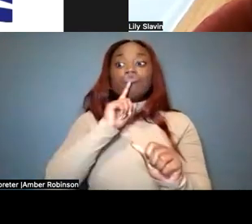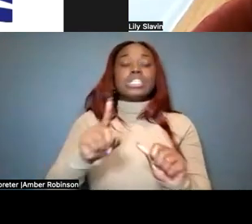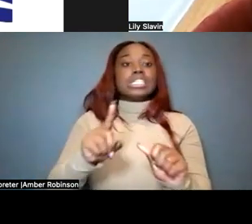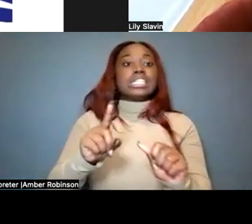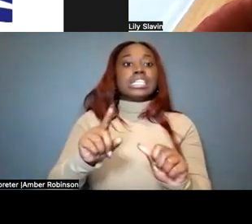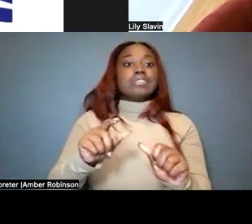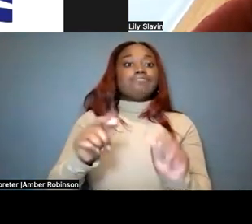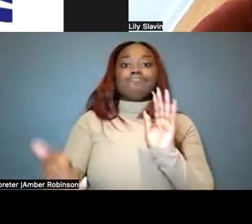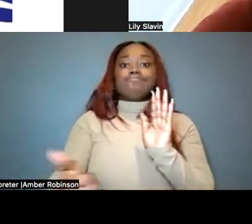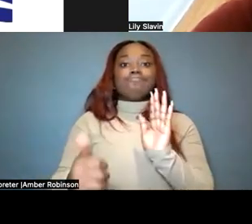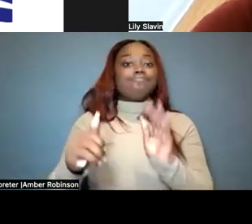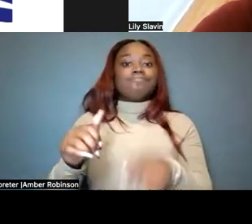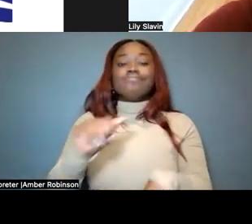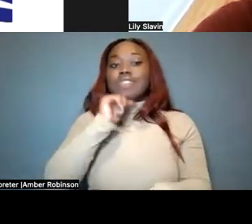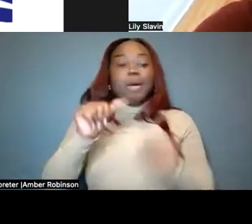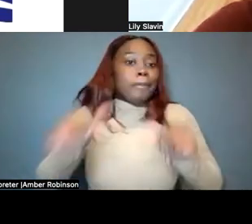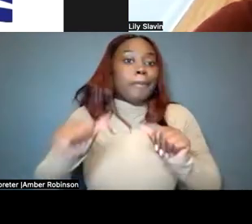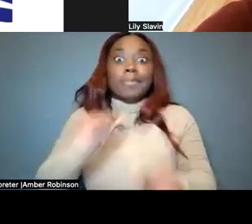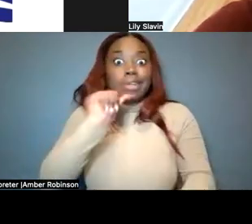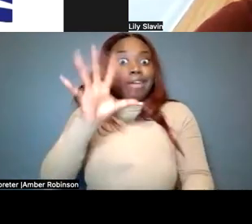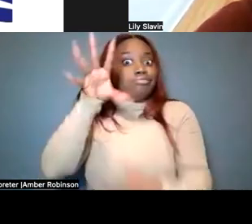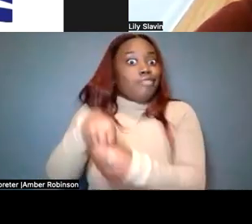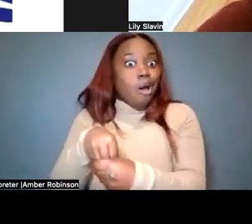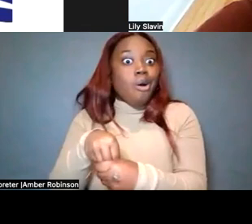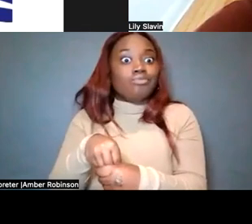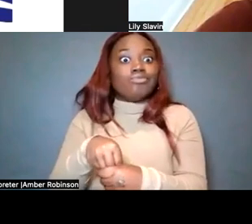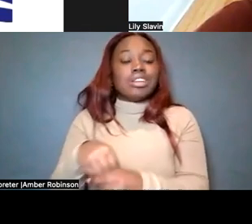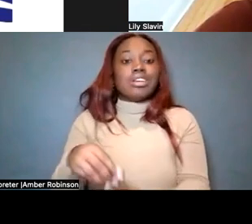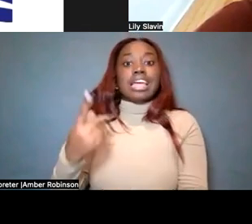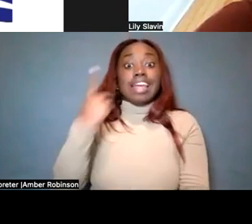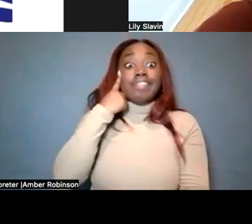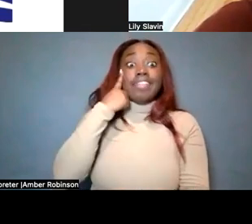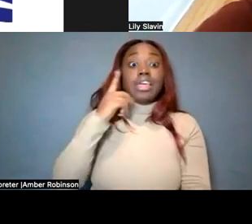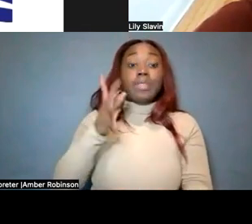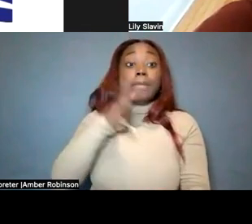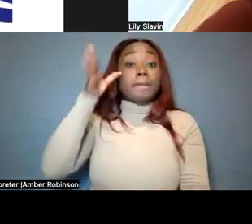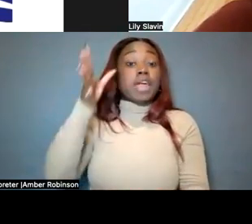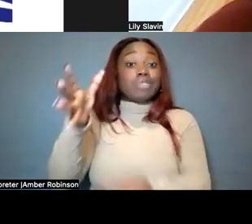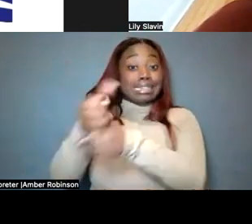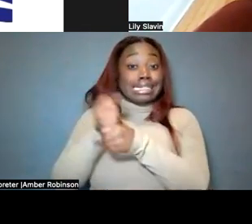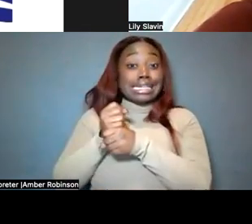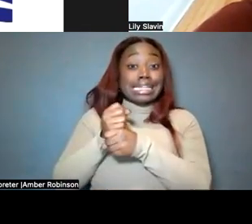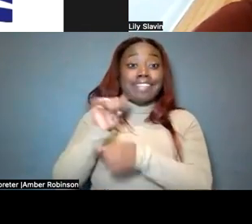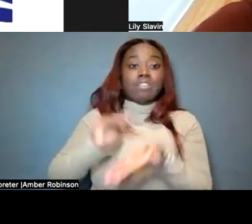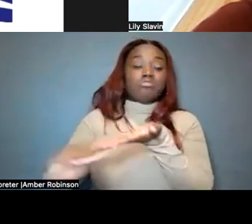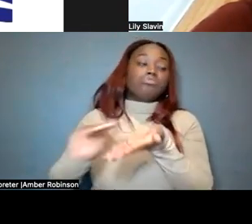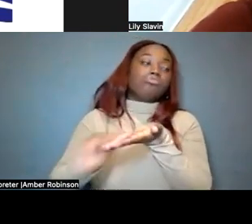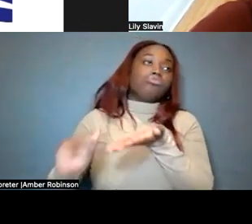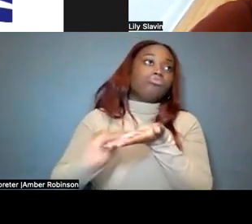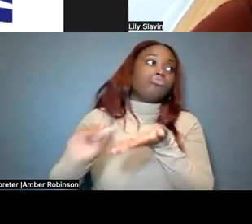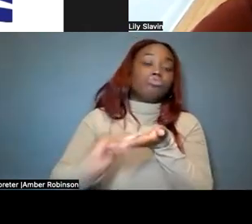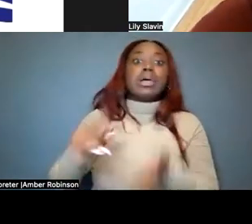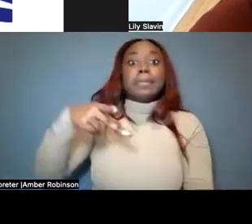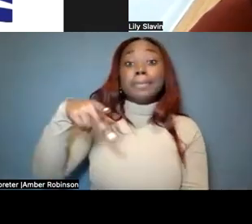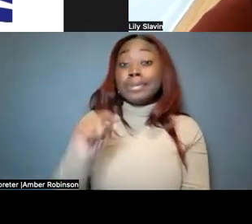not to be involved. And I think that if a parent gets that blanket medical excuse, PT